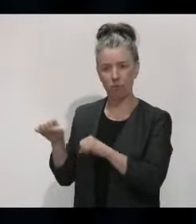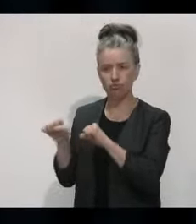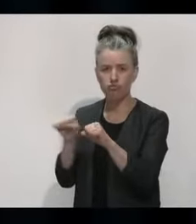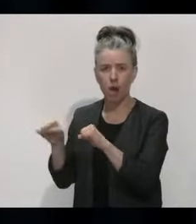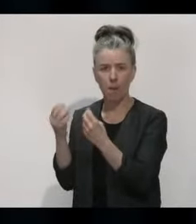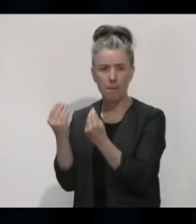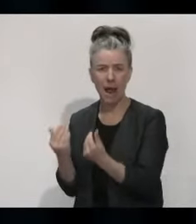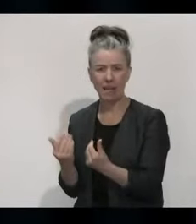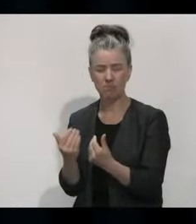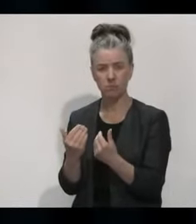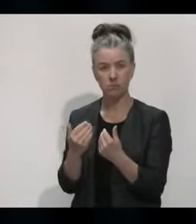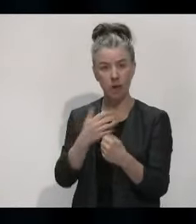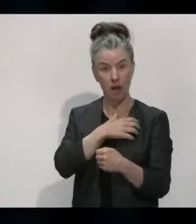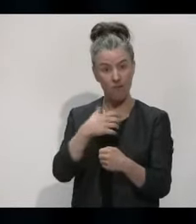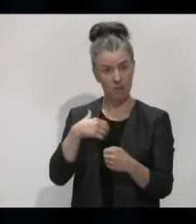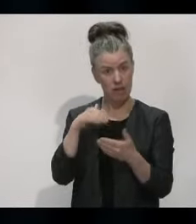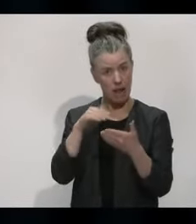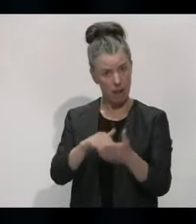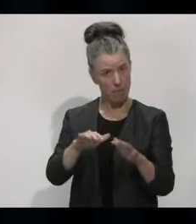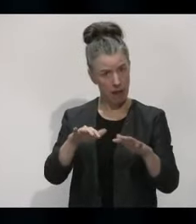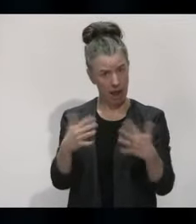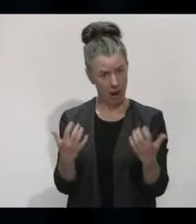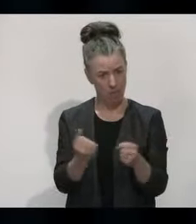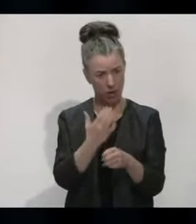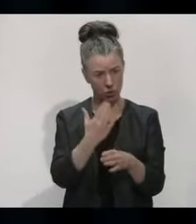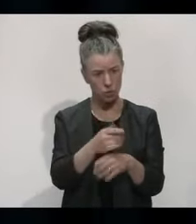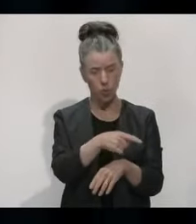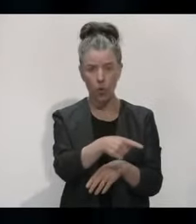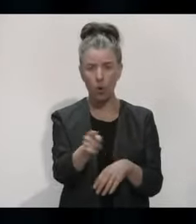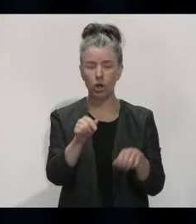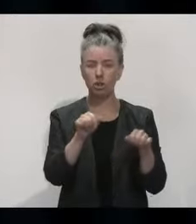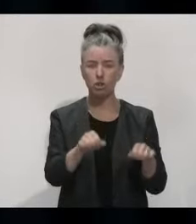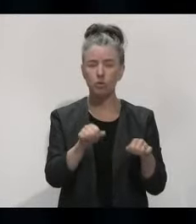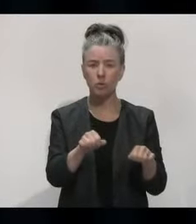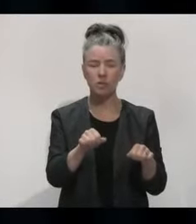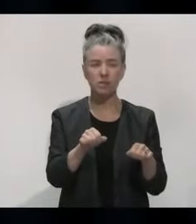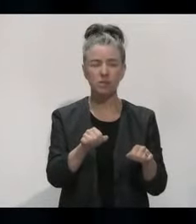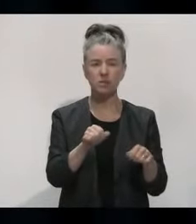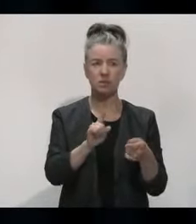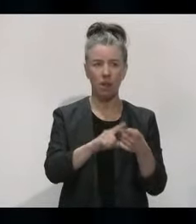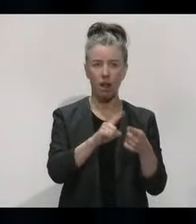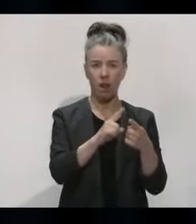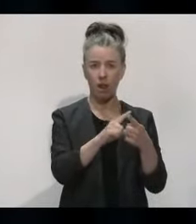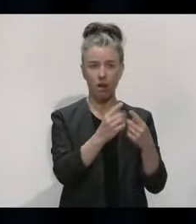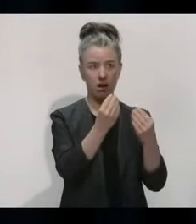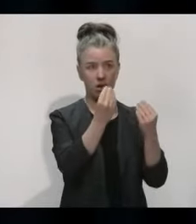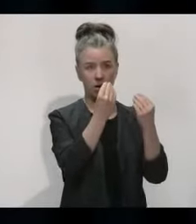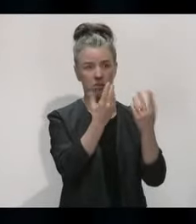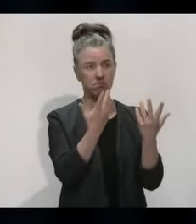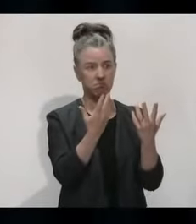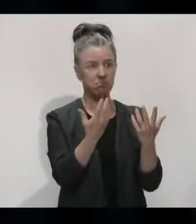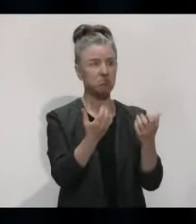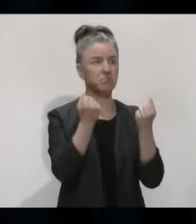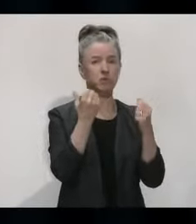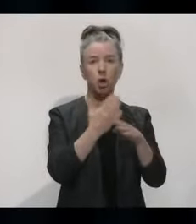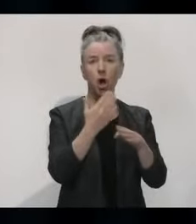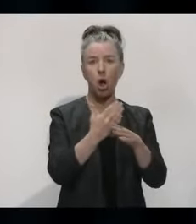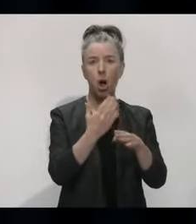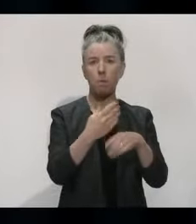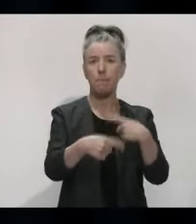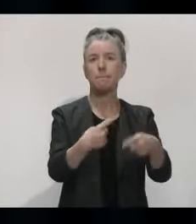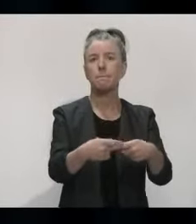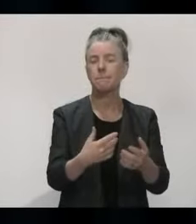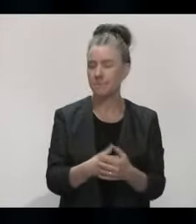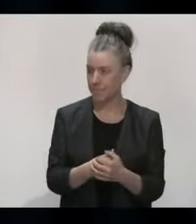the government doing to ensure that those students are getting sustainable employment? We've got a number